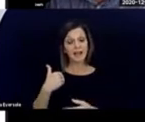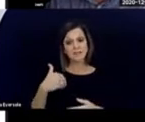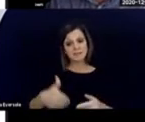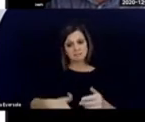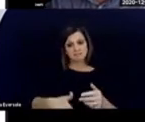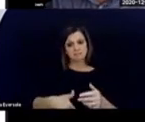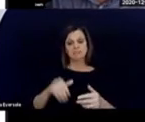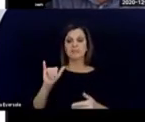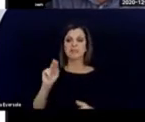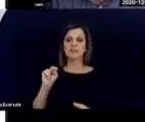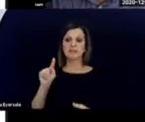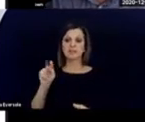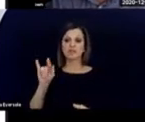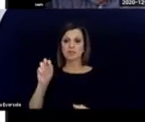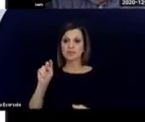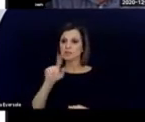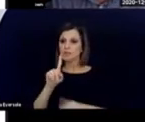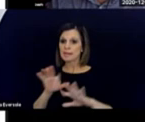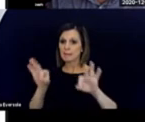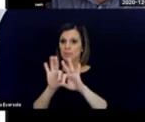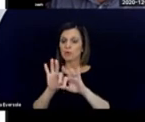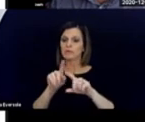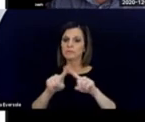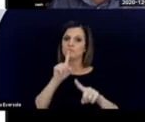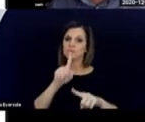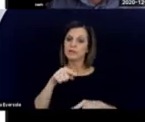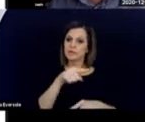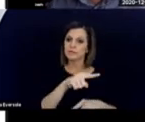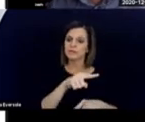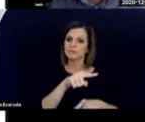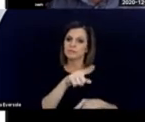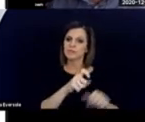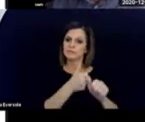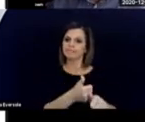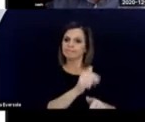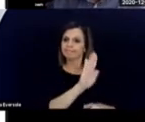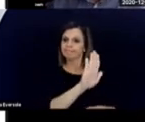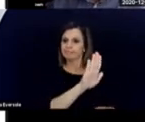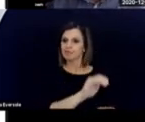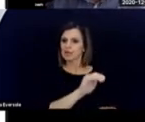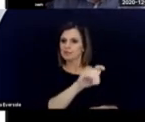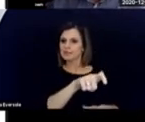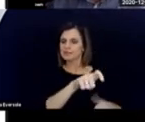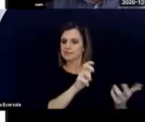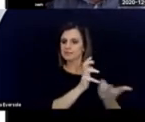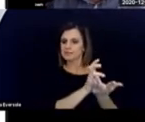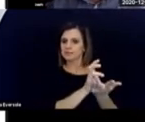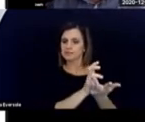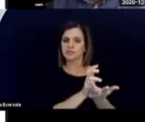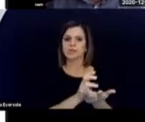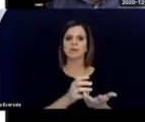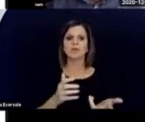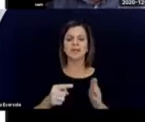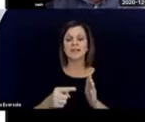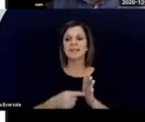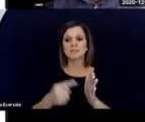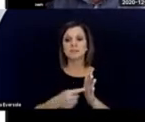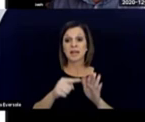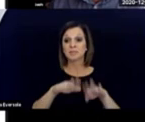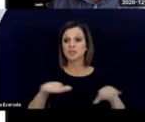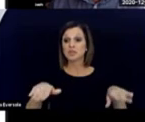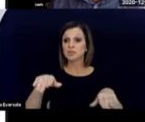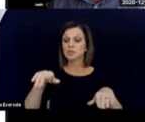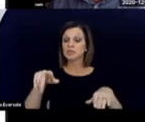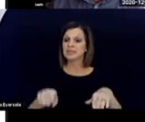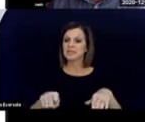the child has to give us the okay. Sometimes the children need to be in pretty unusual positions to